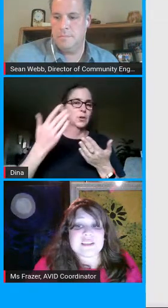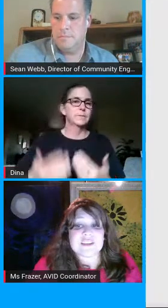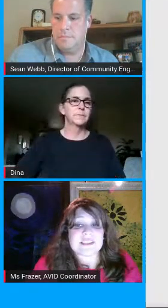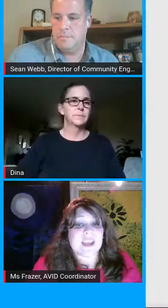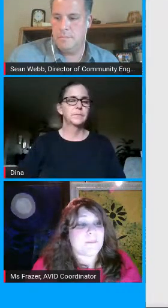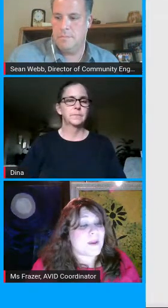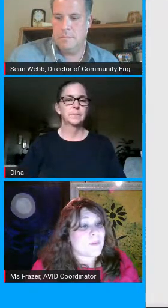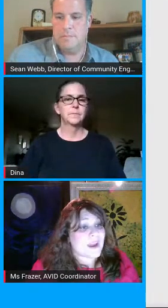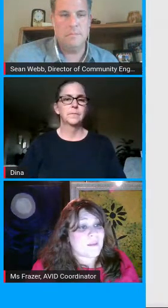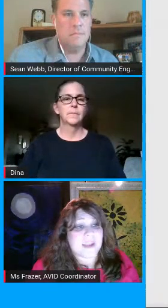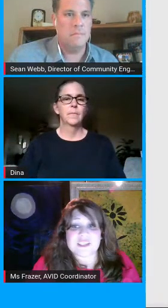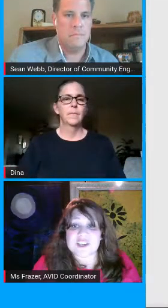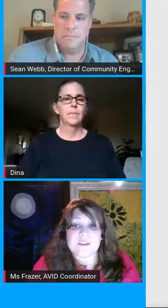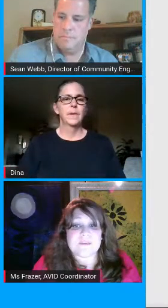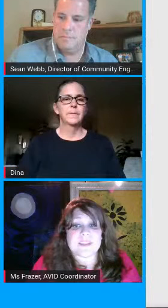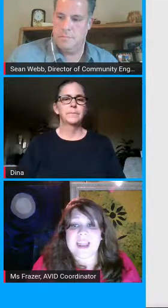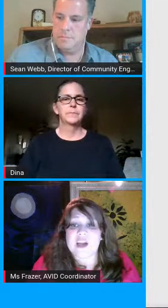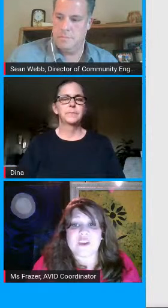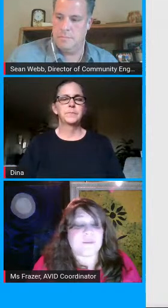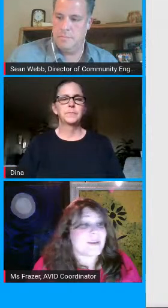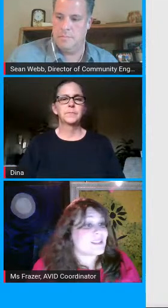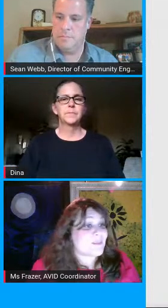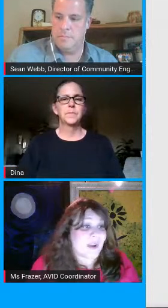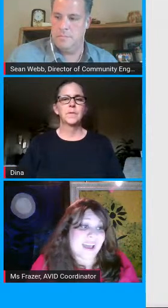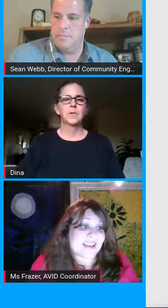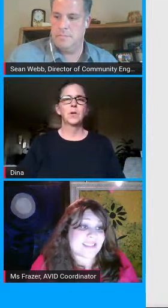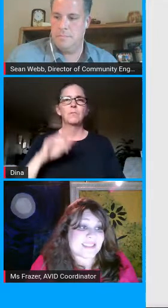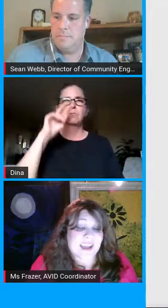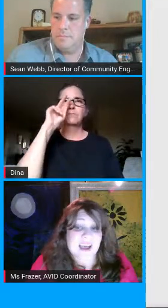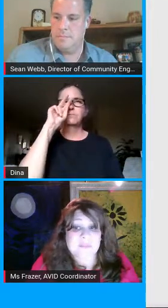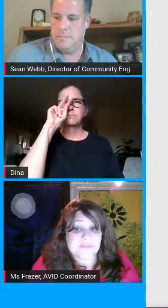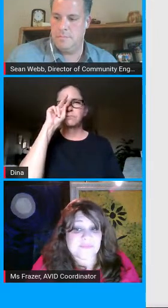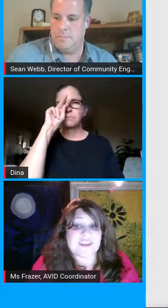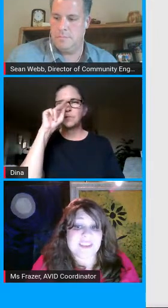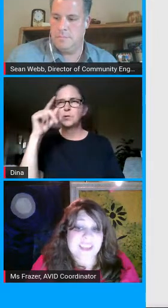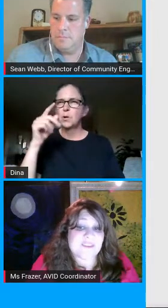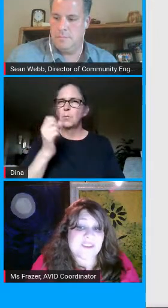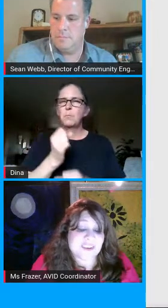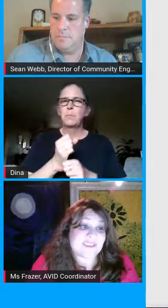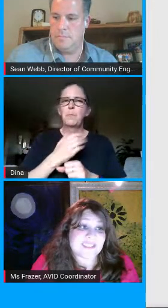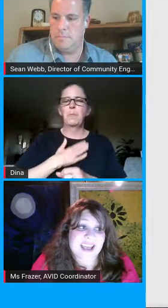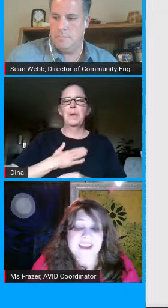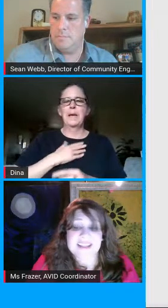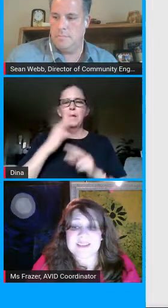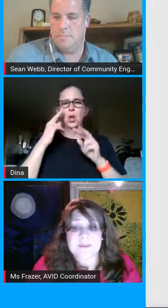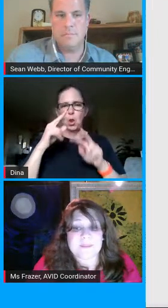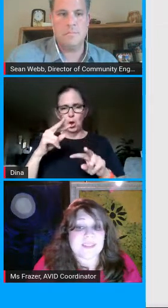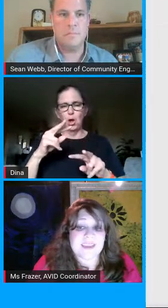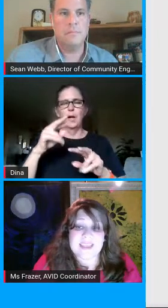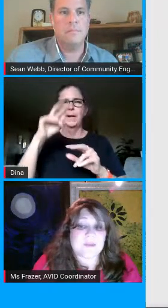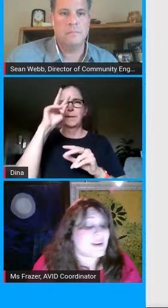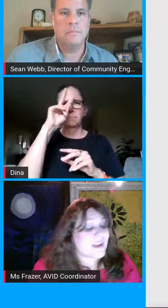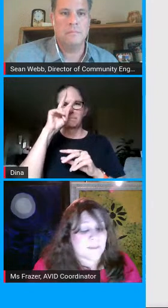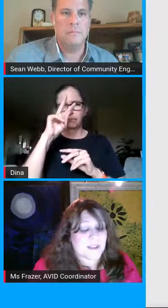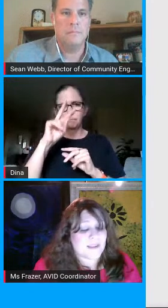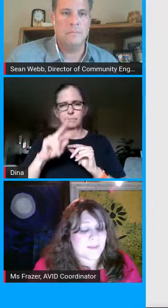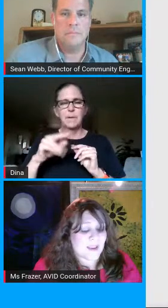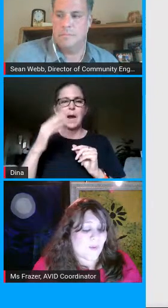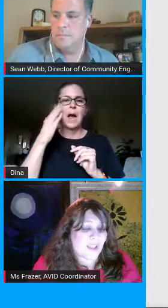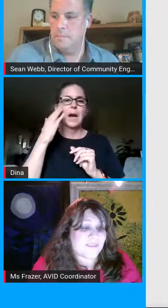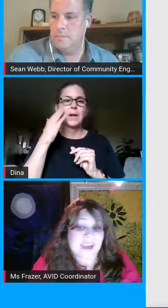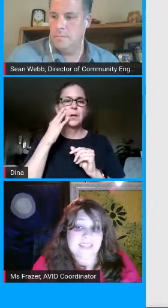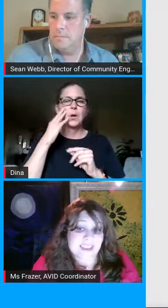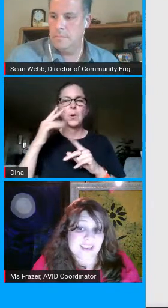so just kind of be aware make sure you fill that out you'd be surprised um if you do i've had some people think they wouldn't